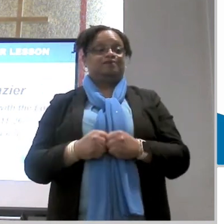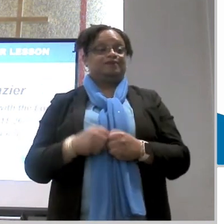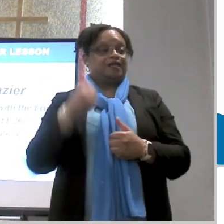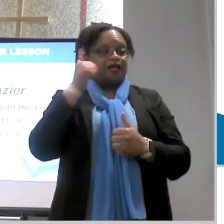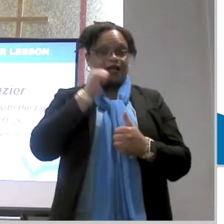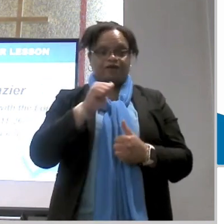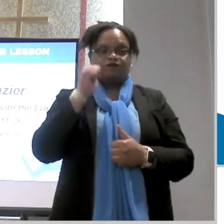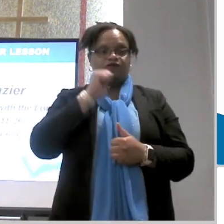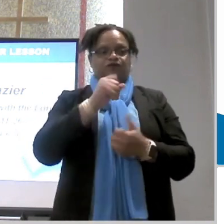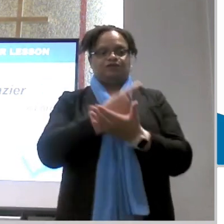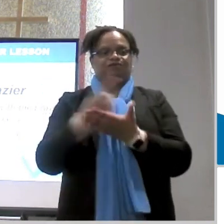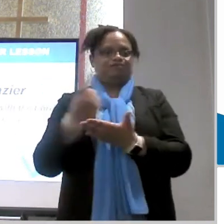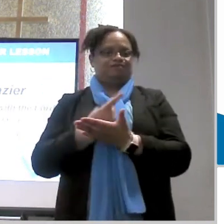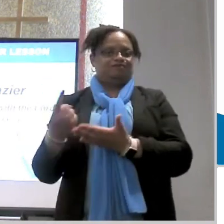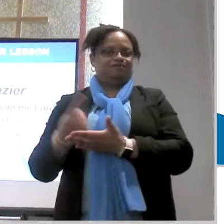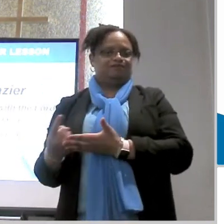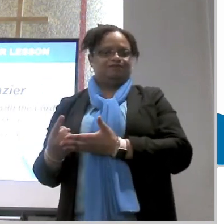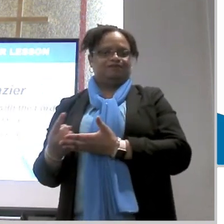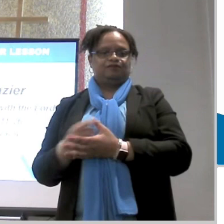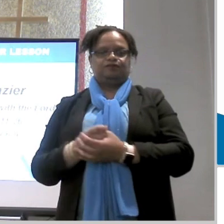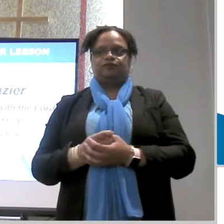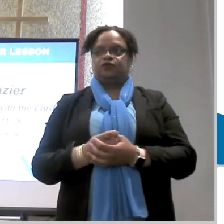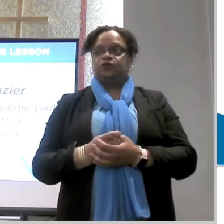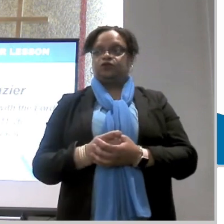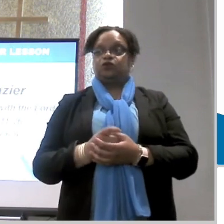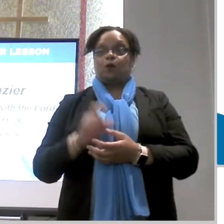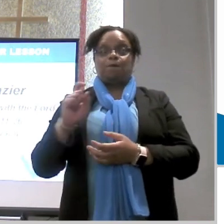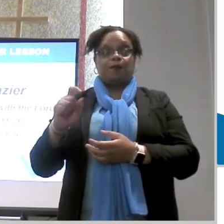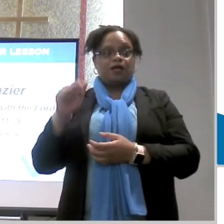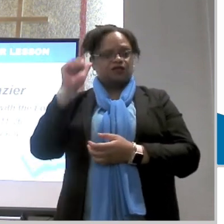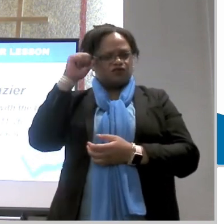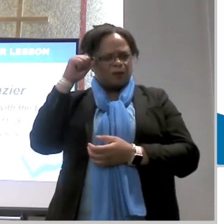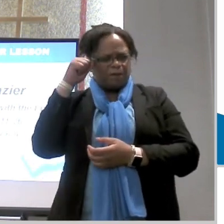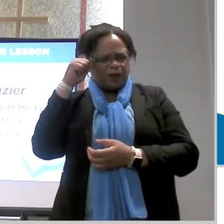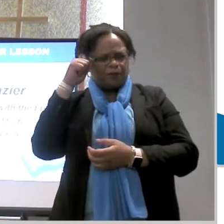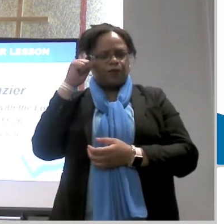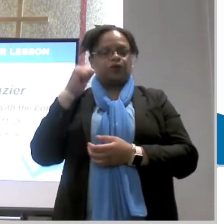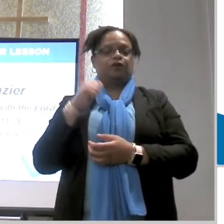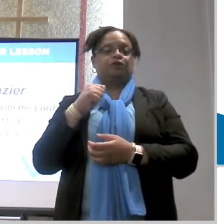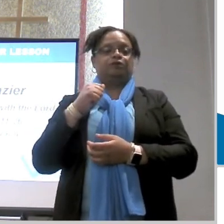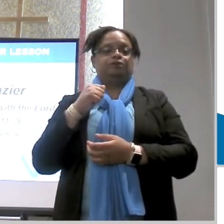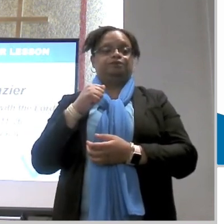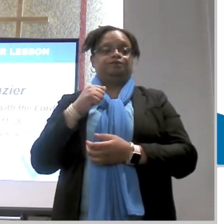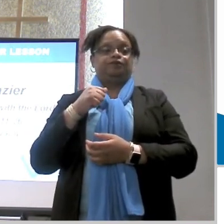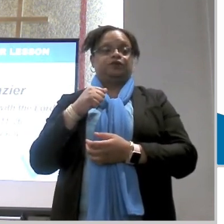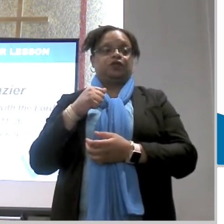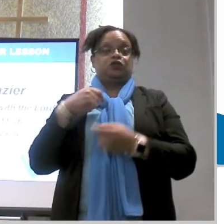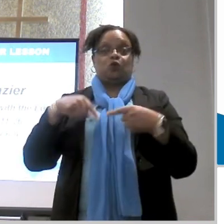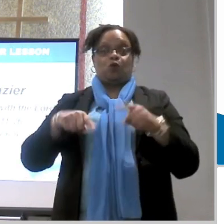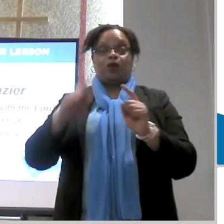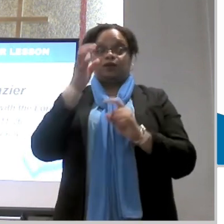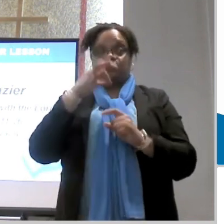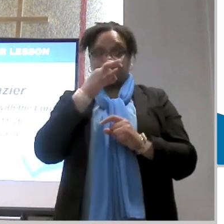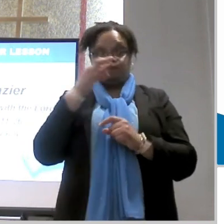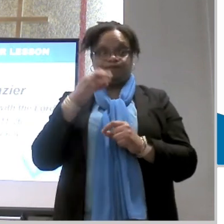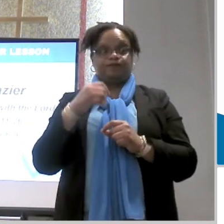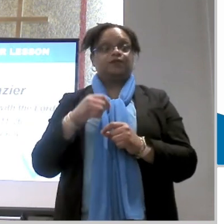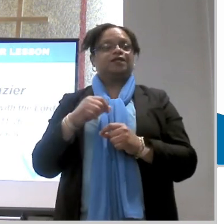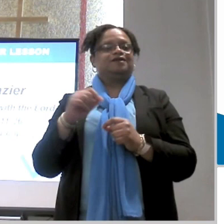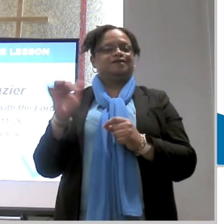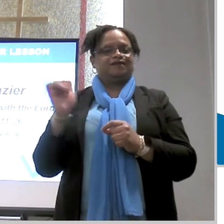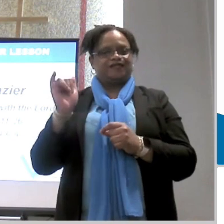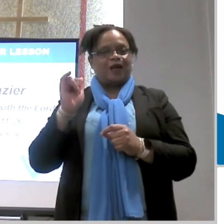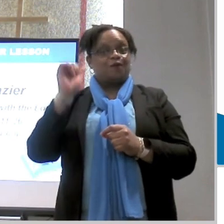each and every week something that we should always keep at the forefront of our minds and as we do this it also